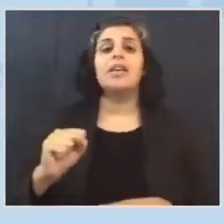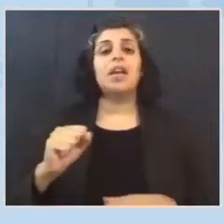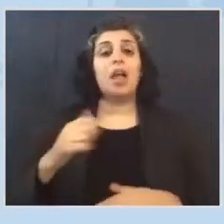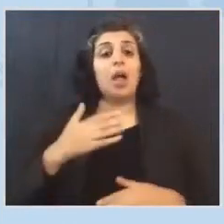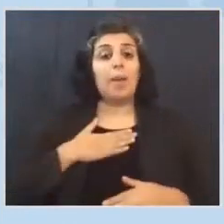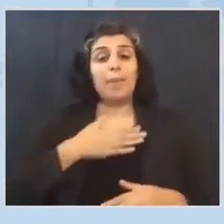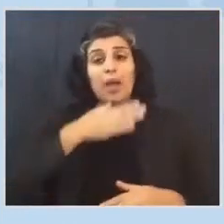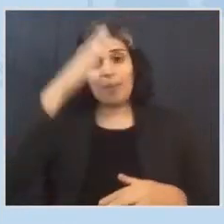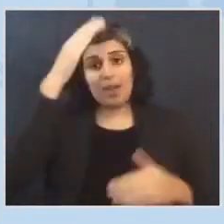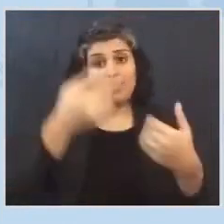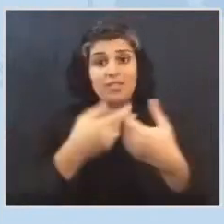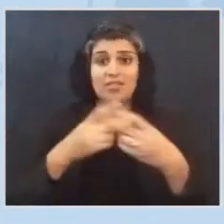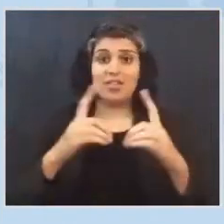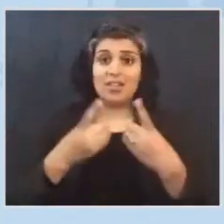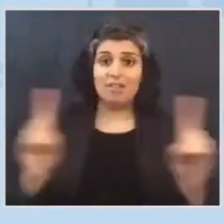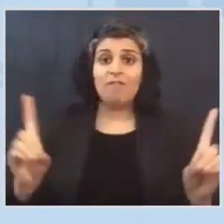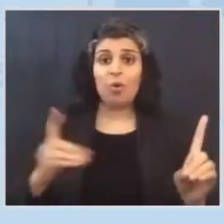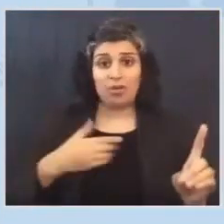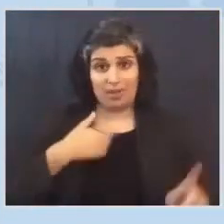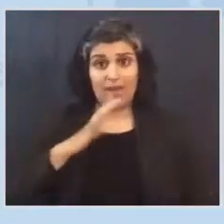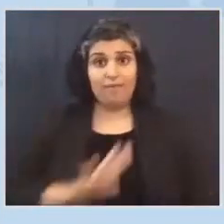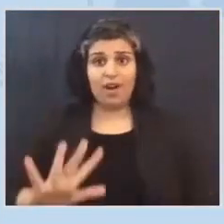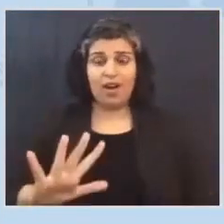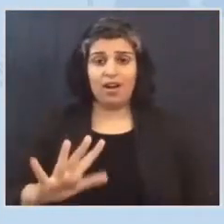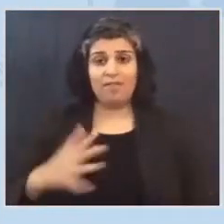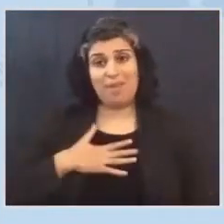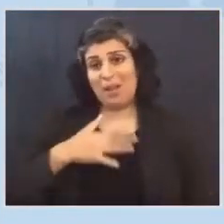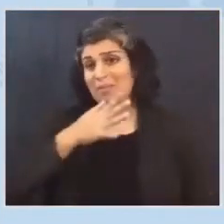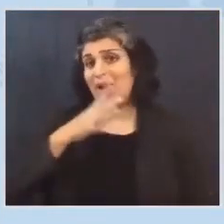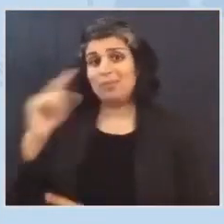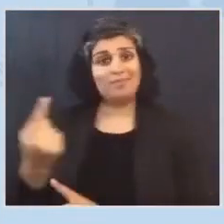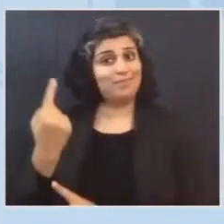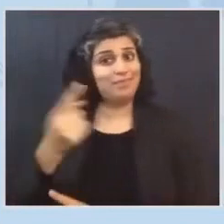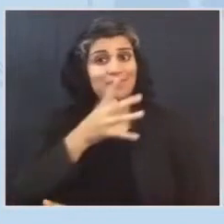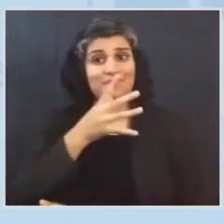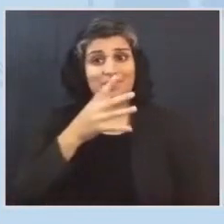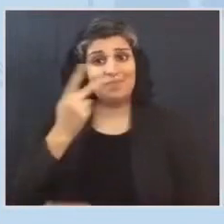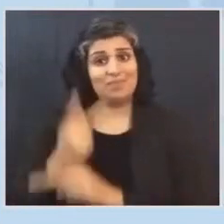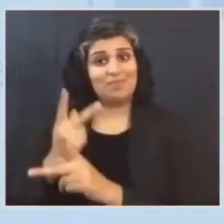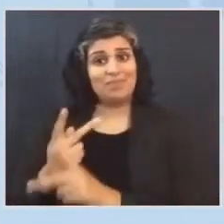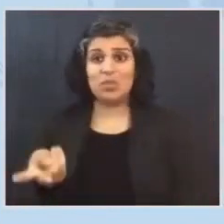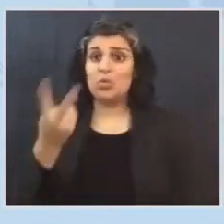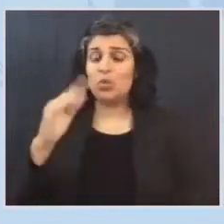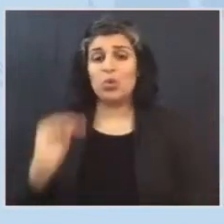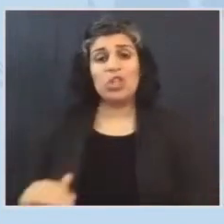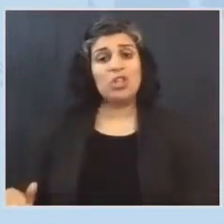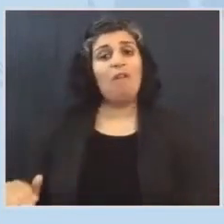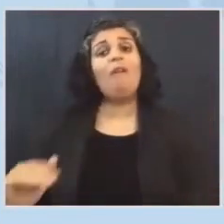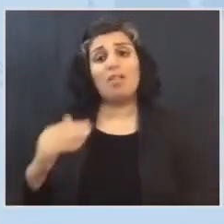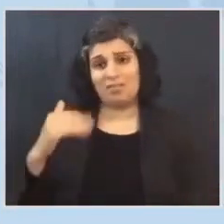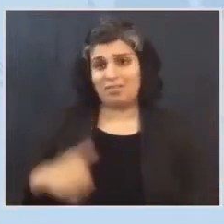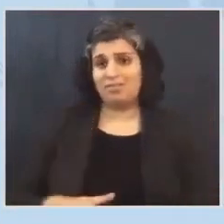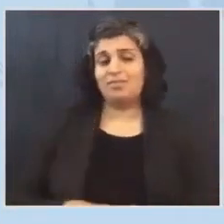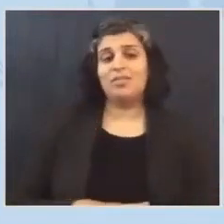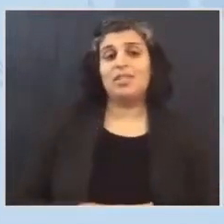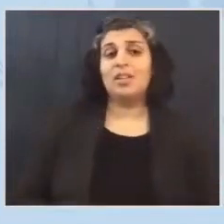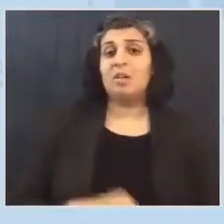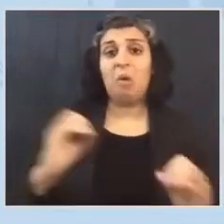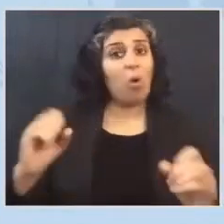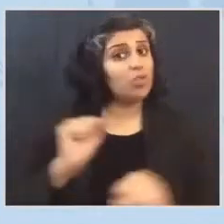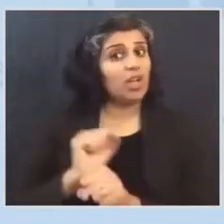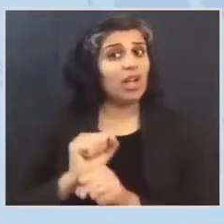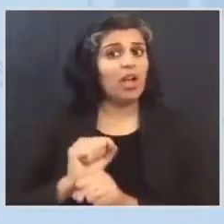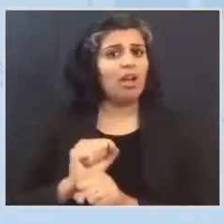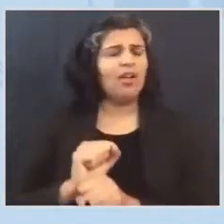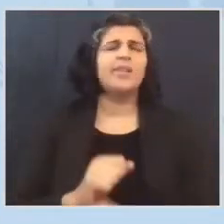on her own with two young children and without a job. She faced a choice, return to